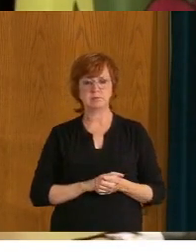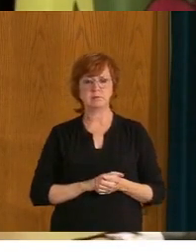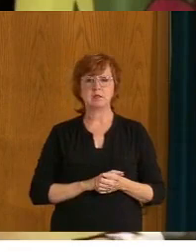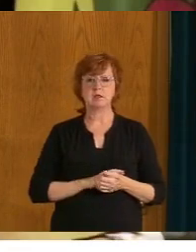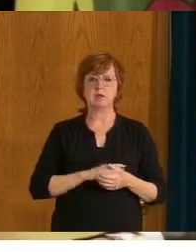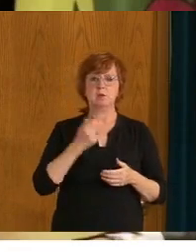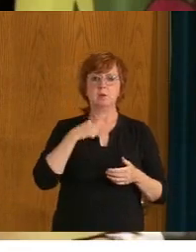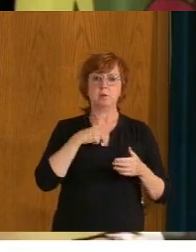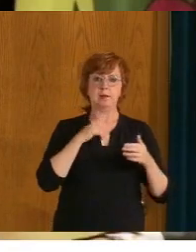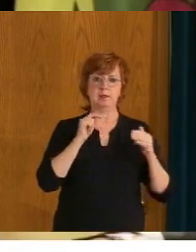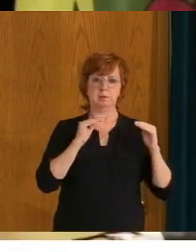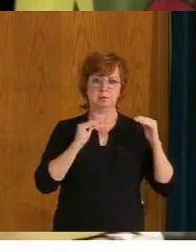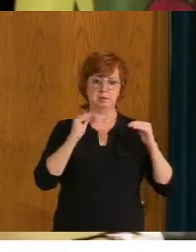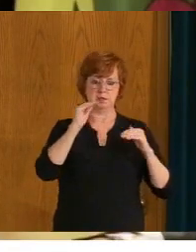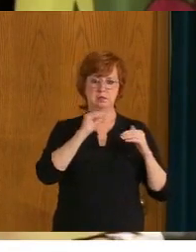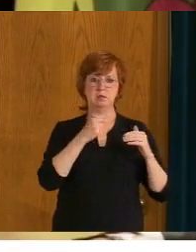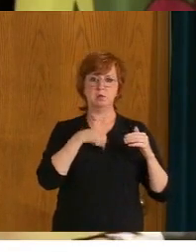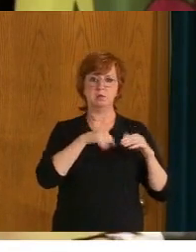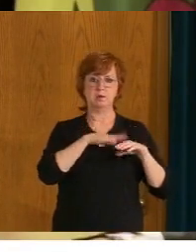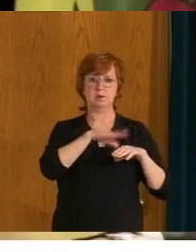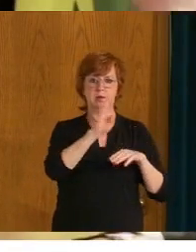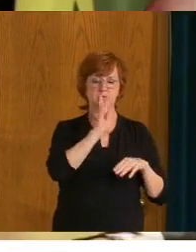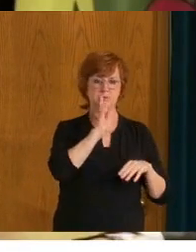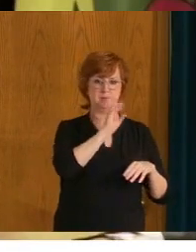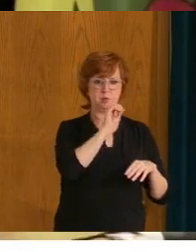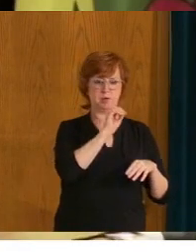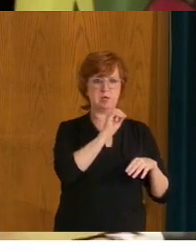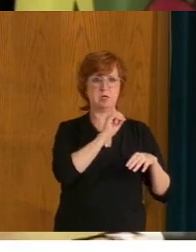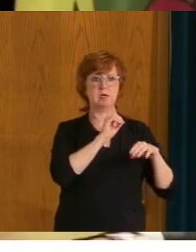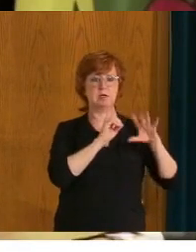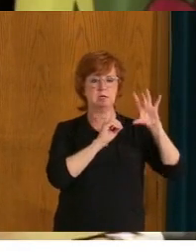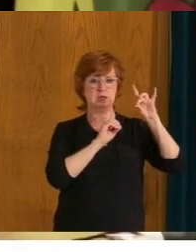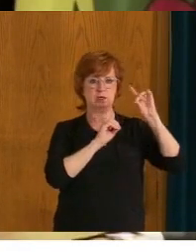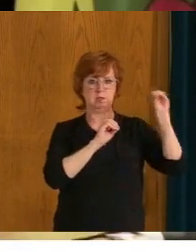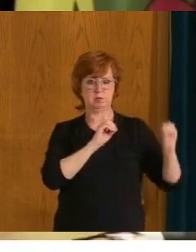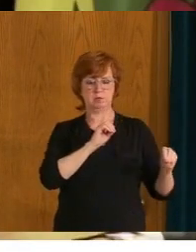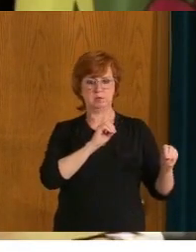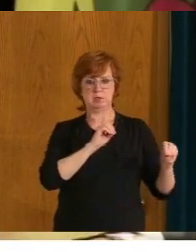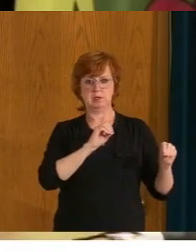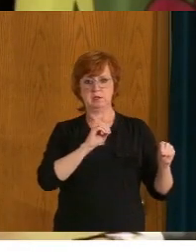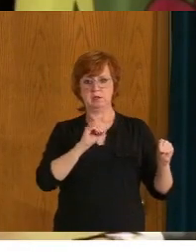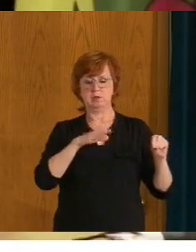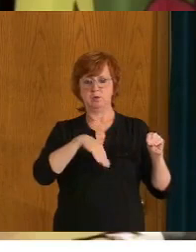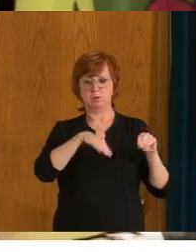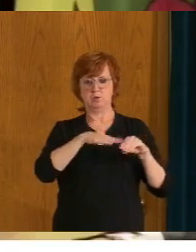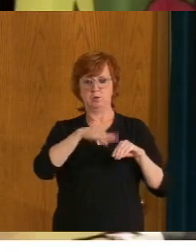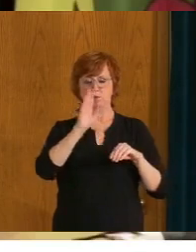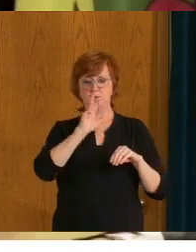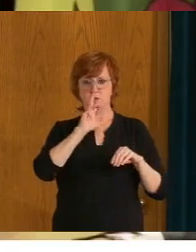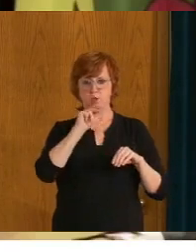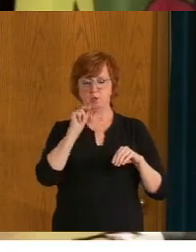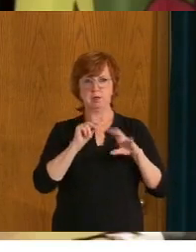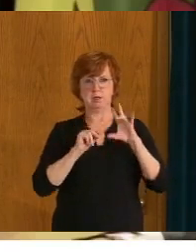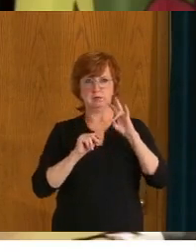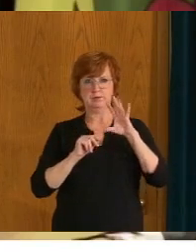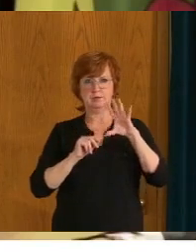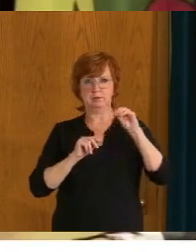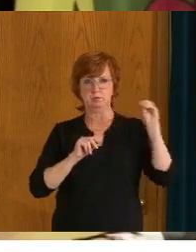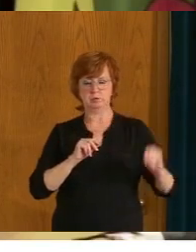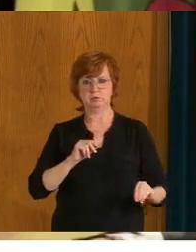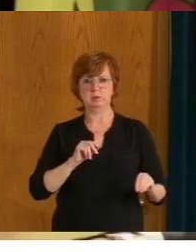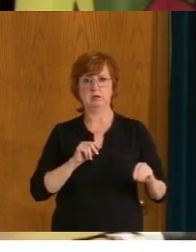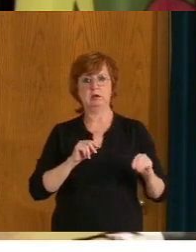plus, I believe is about 80% vaccinated now 30 plus about 75% vaccinated. But I think this is a, an opportunity for Saskatchewan